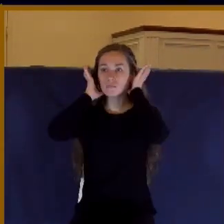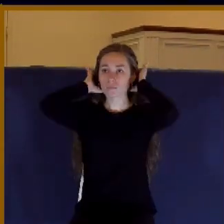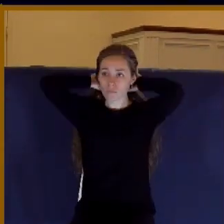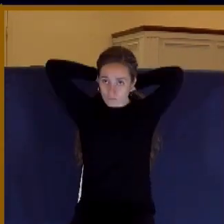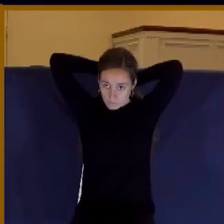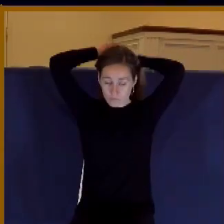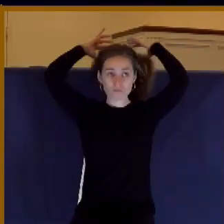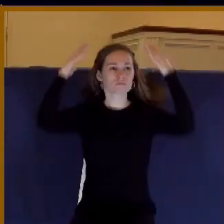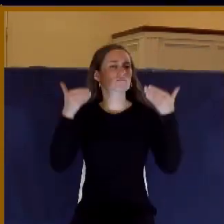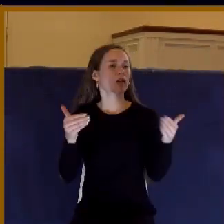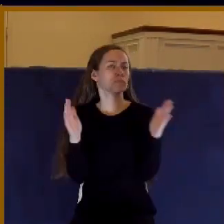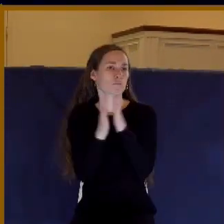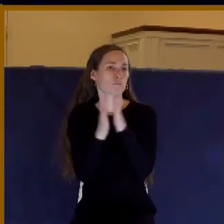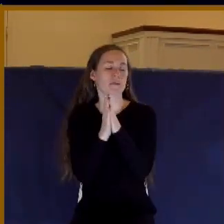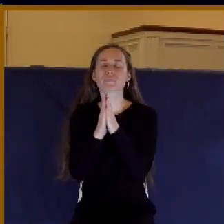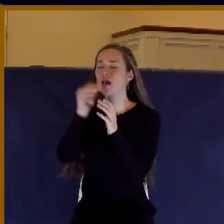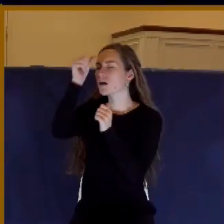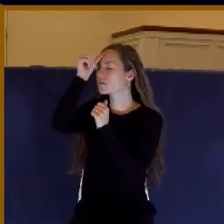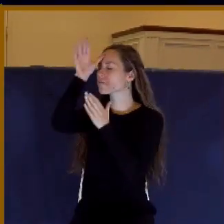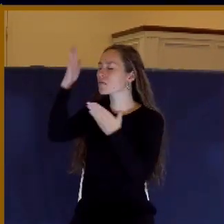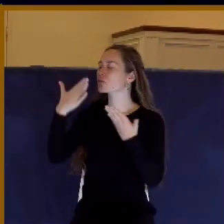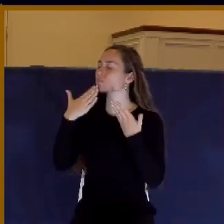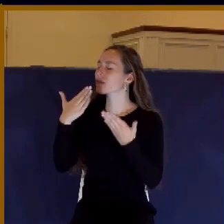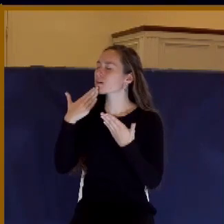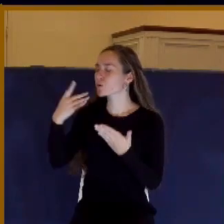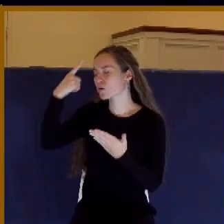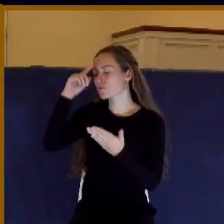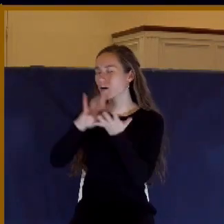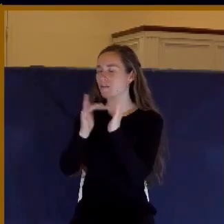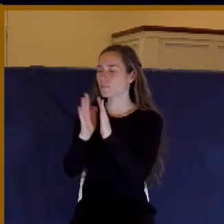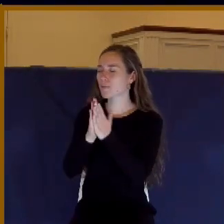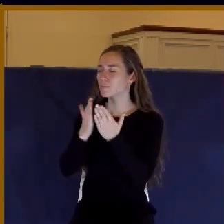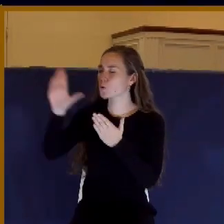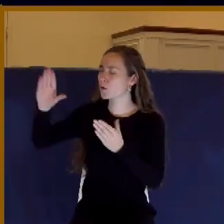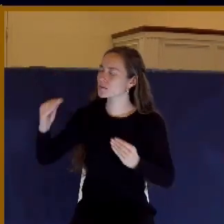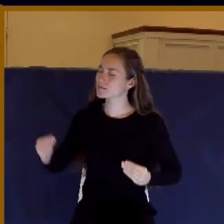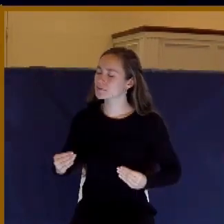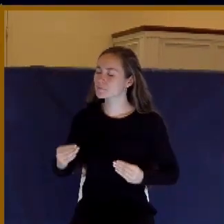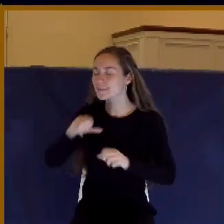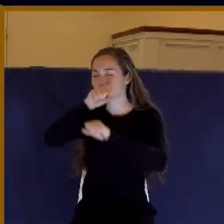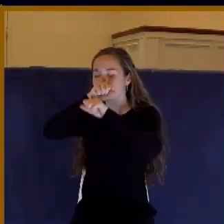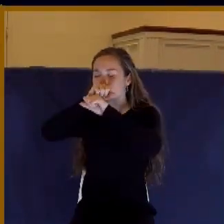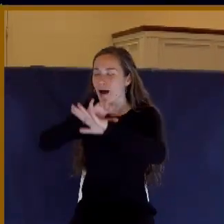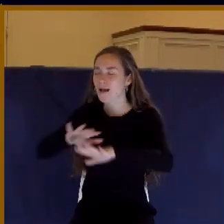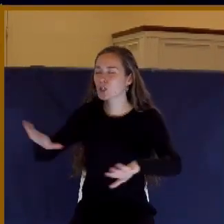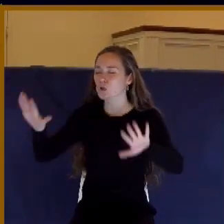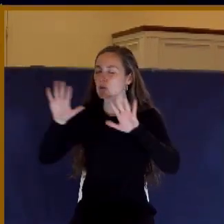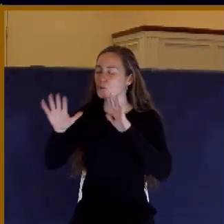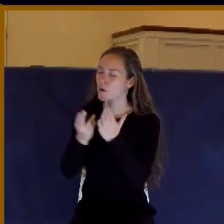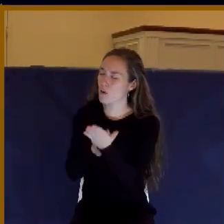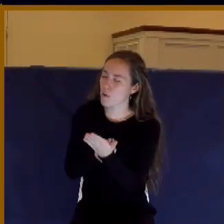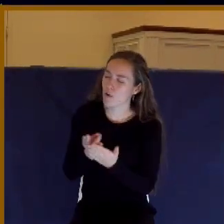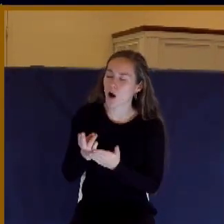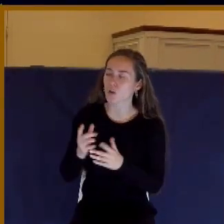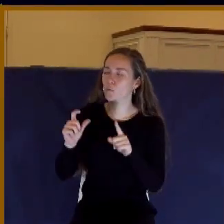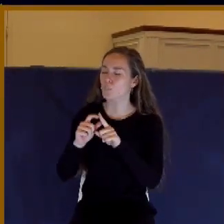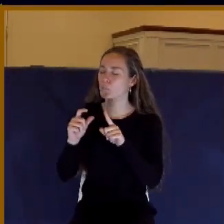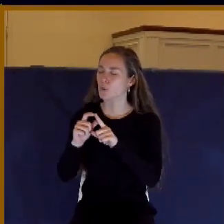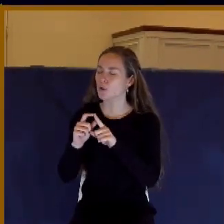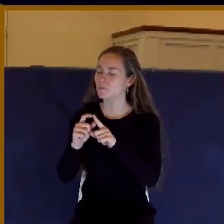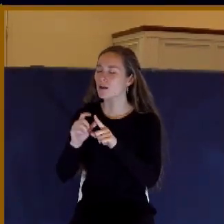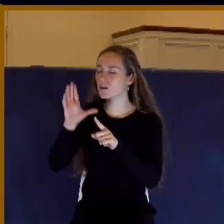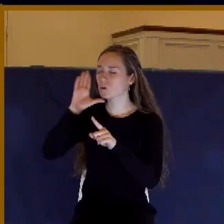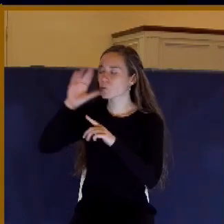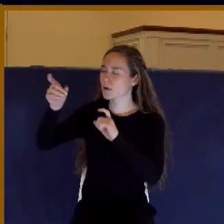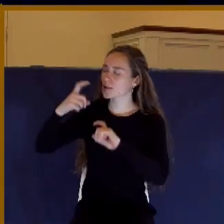And pray with me. Father, thank you for your inspired and errant word. Thank you, Lord, for how it edifies us. And so help